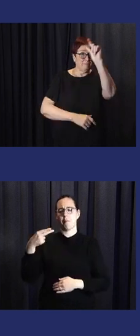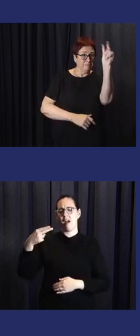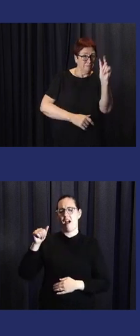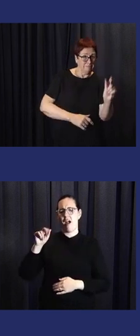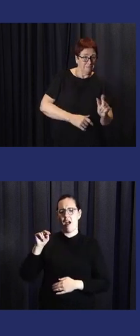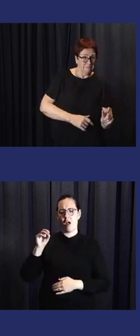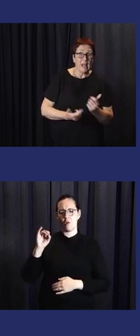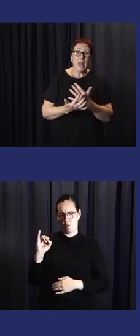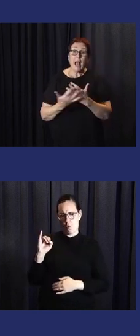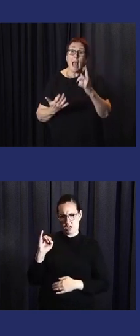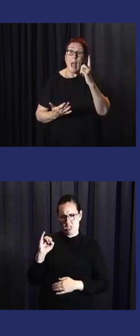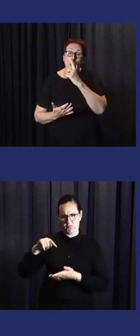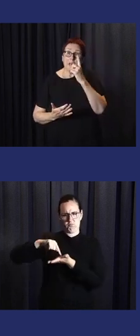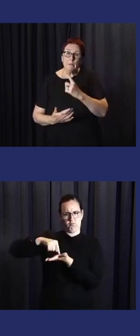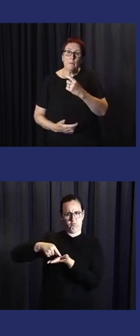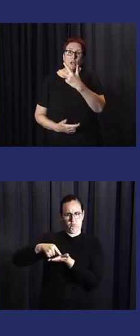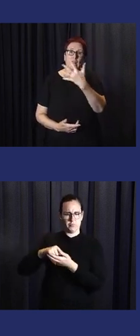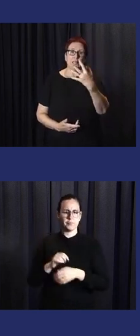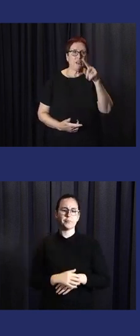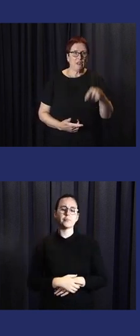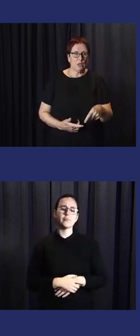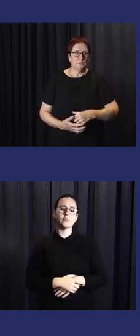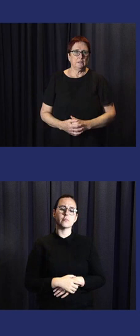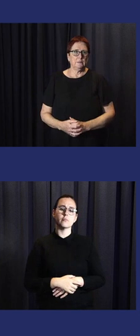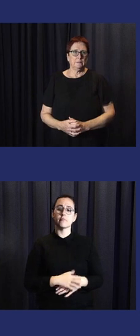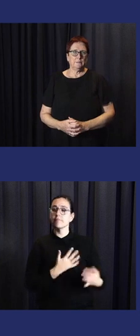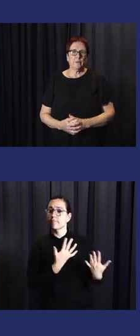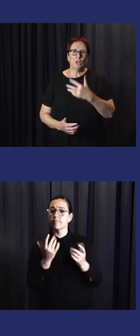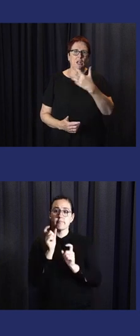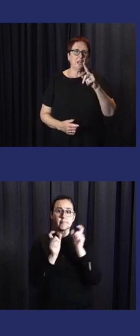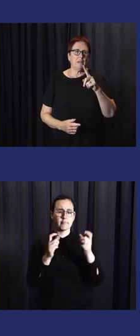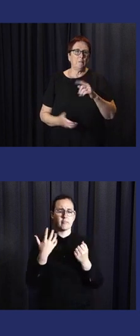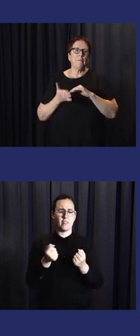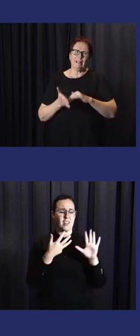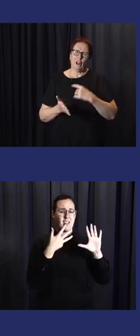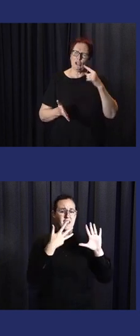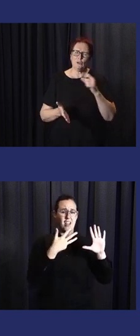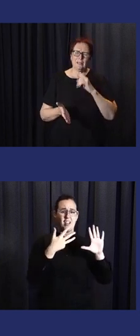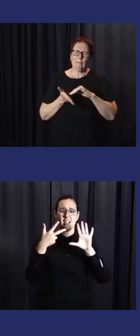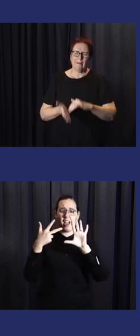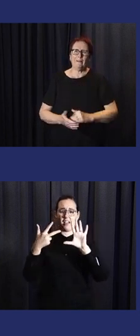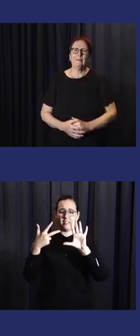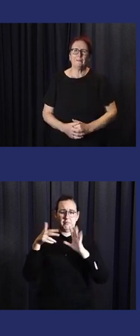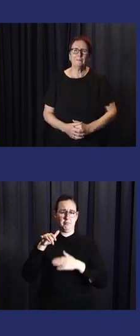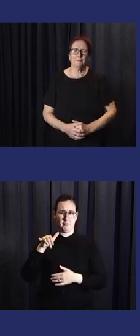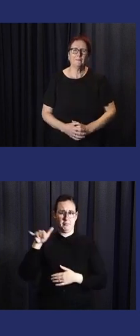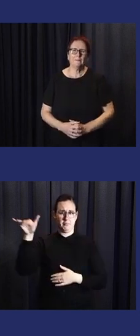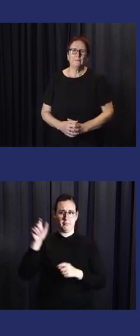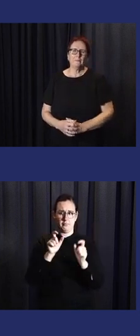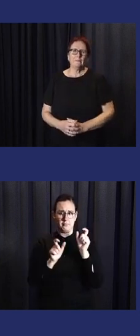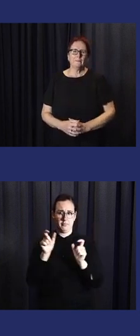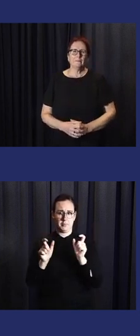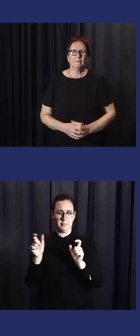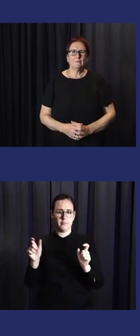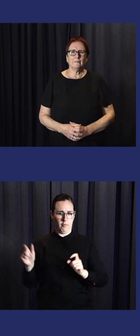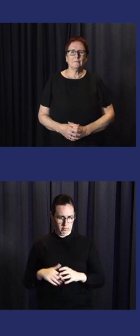can see here we have more than 300,000 kilometers. And the population over 98,000 people.